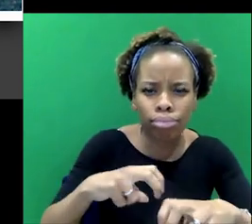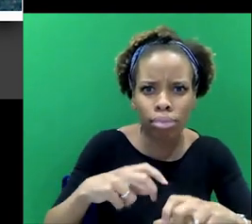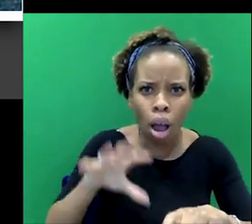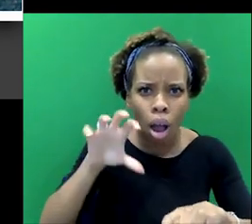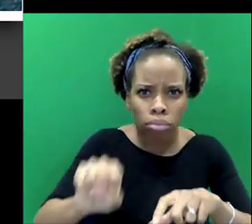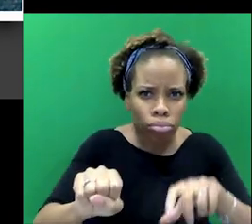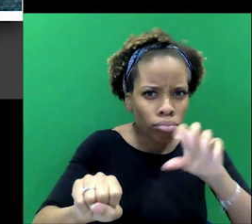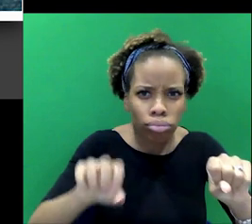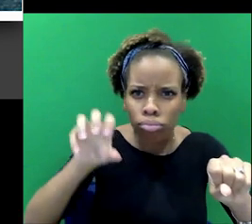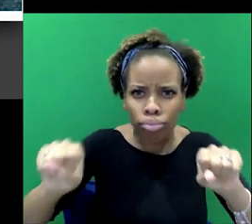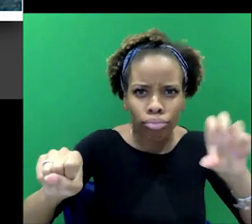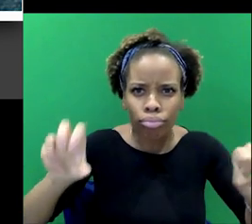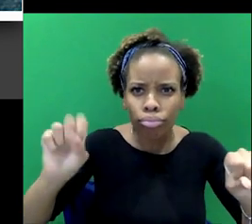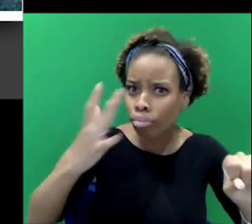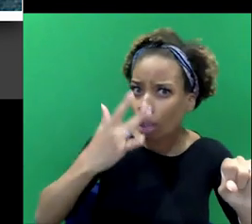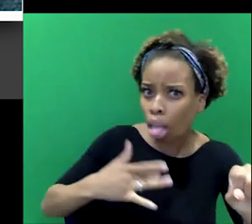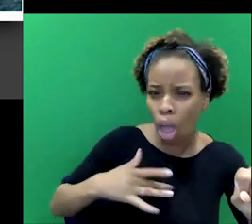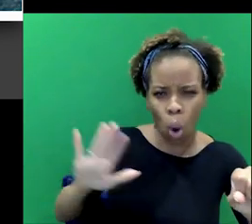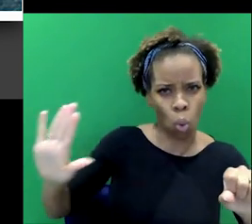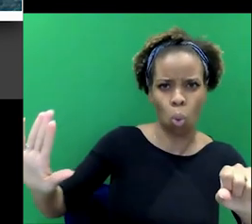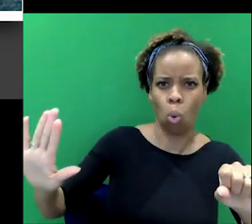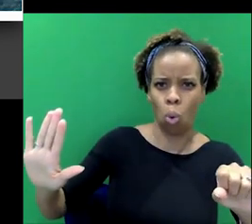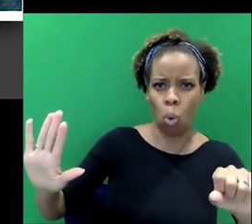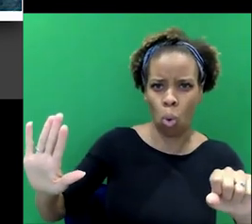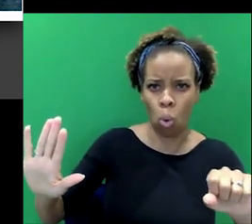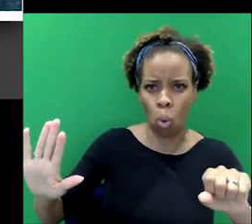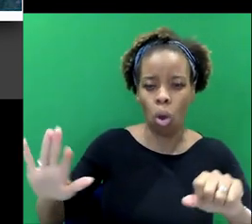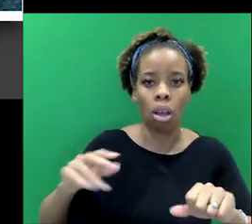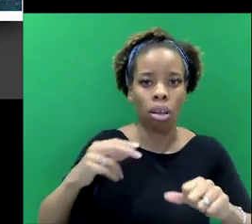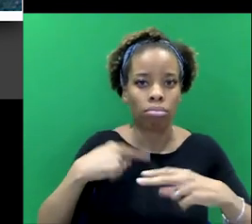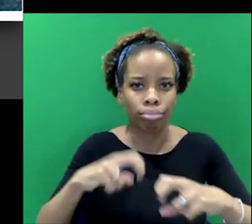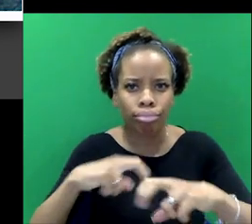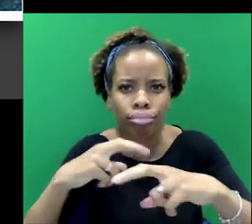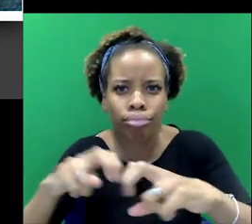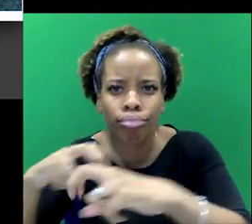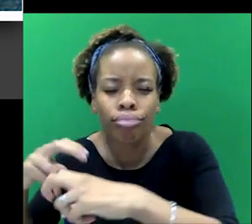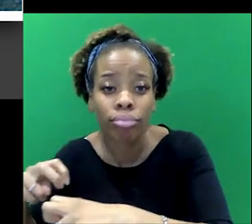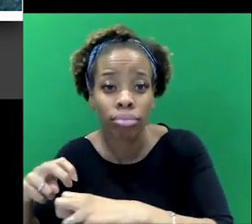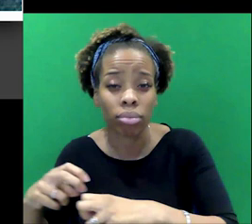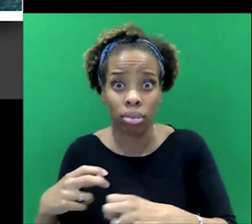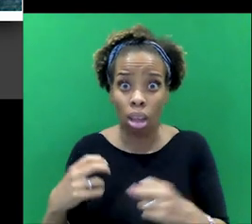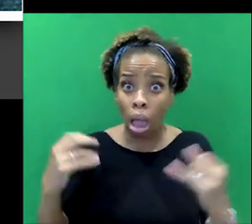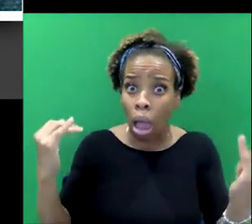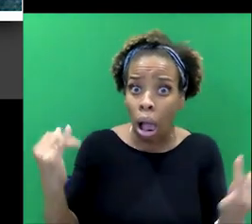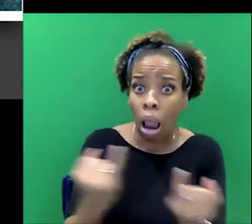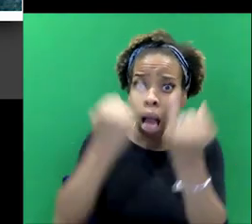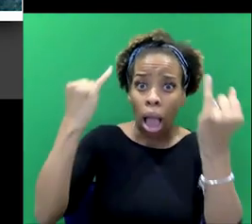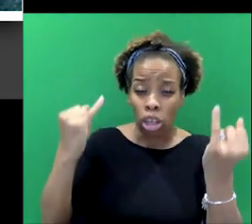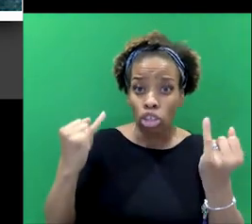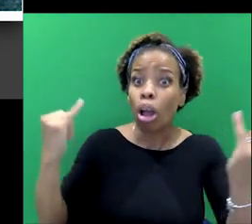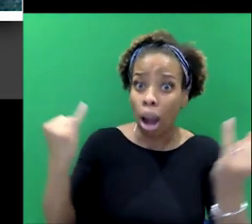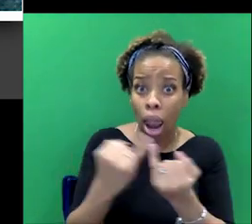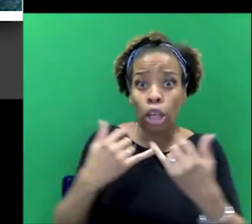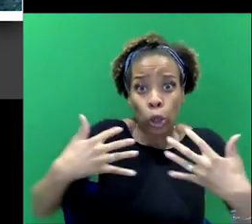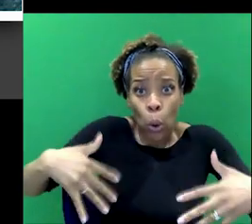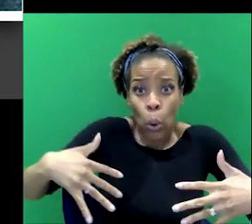not going to be taught policing by a writer of fiction, crime fiction. So this clash that happens, it is amazing